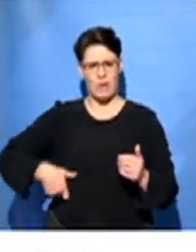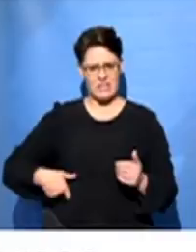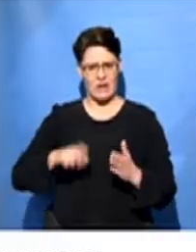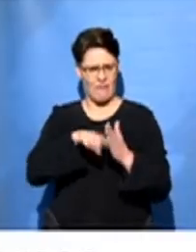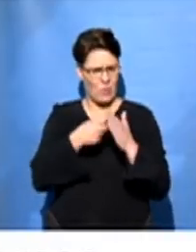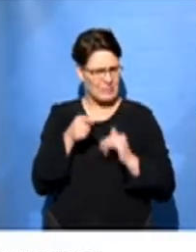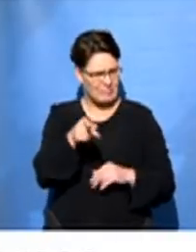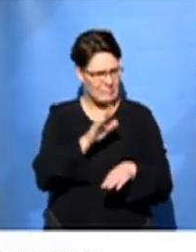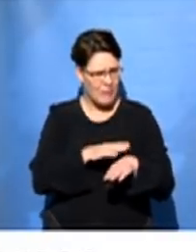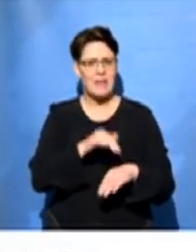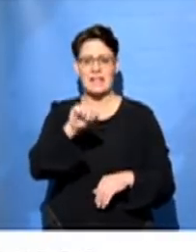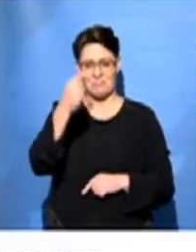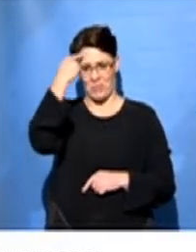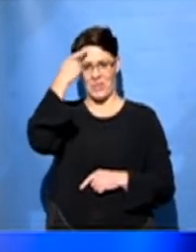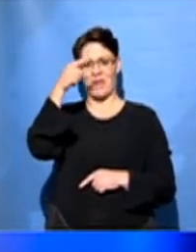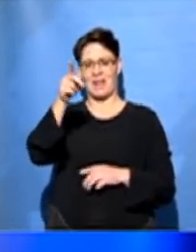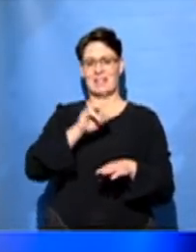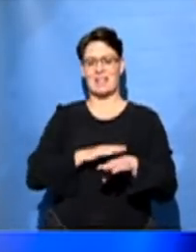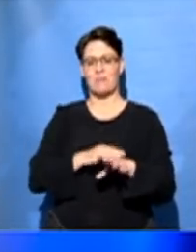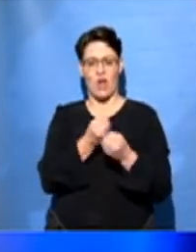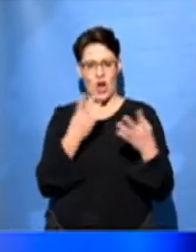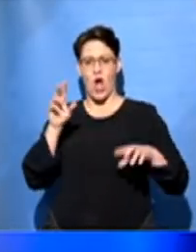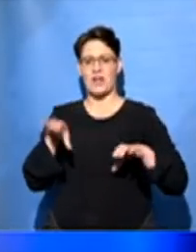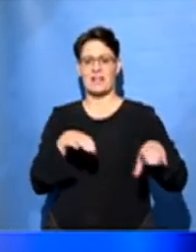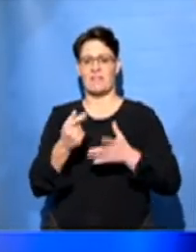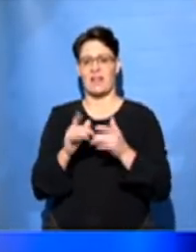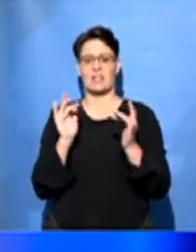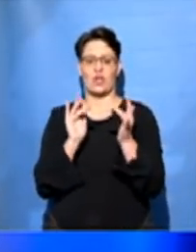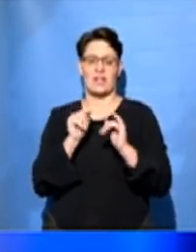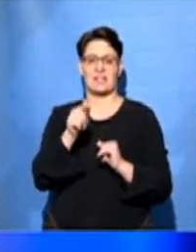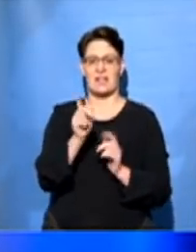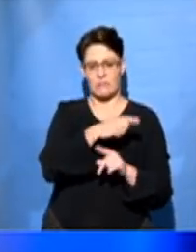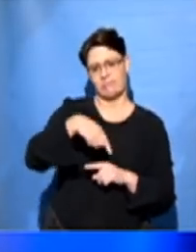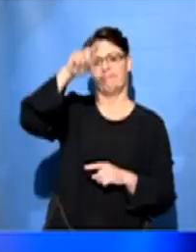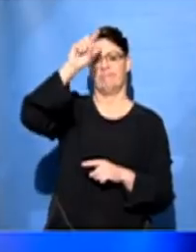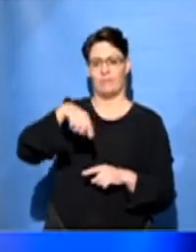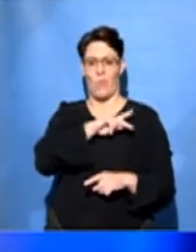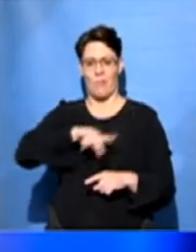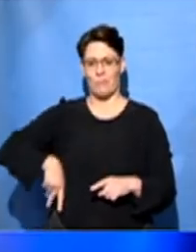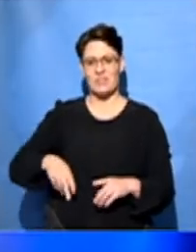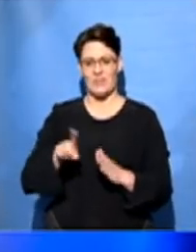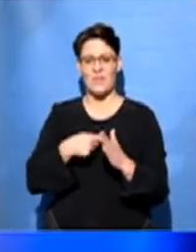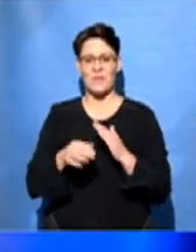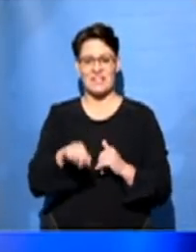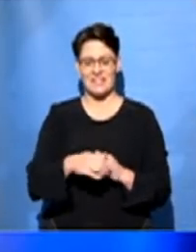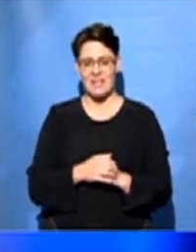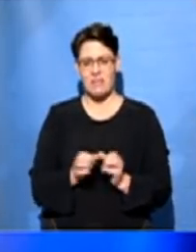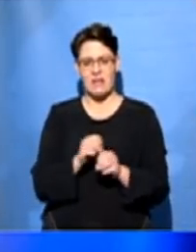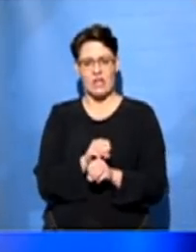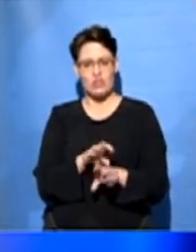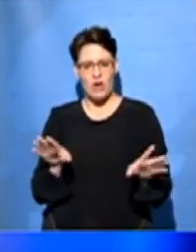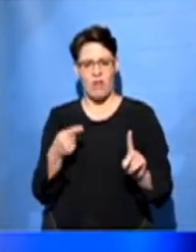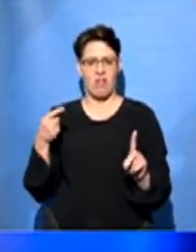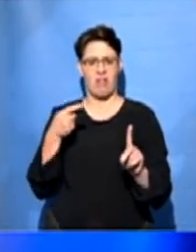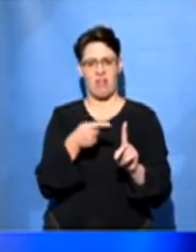suspect that that's when the president was voting and there was a lot of activity that was connected to our president. And then the general trend